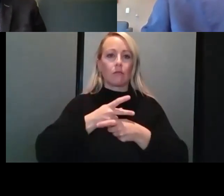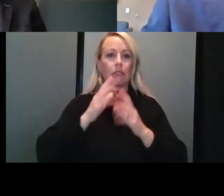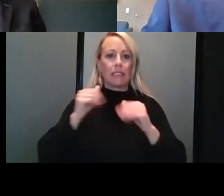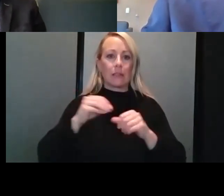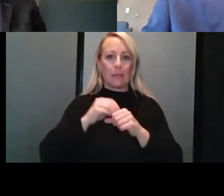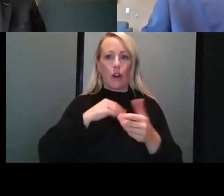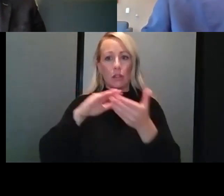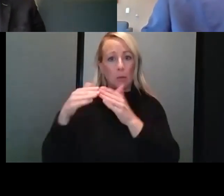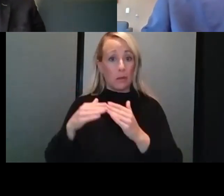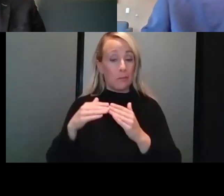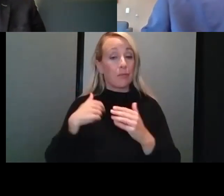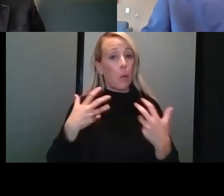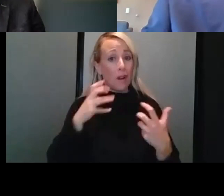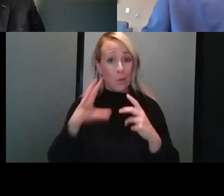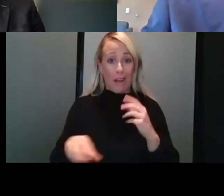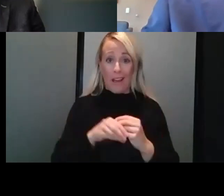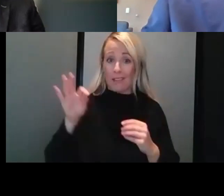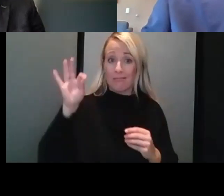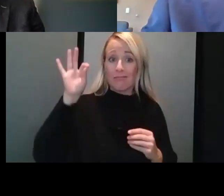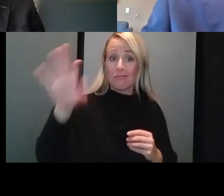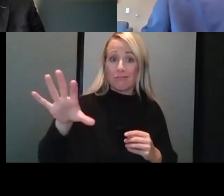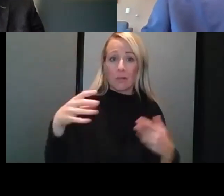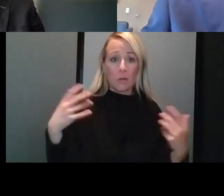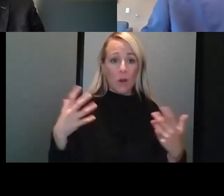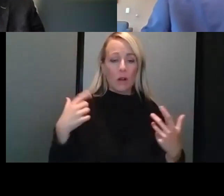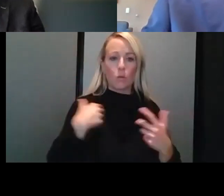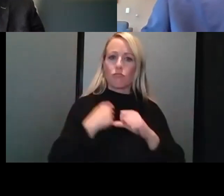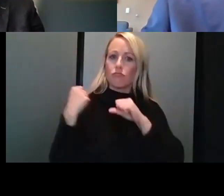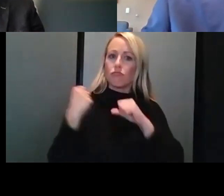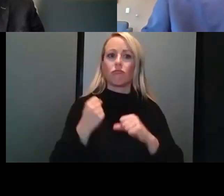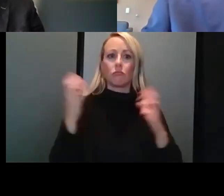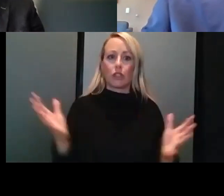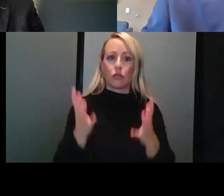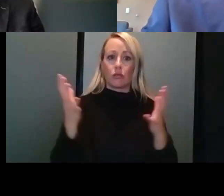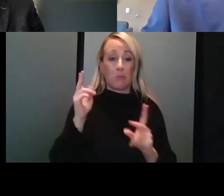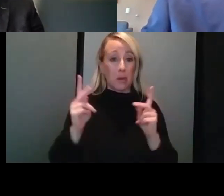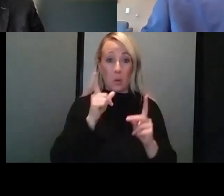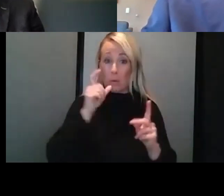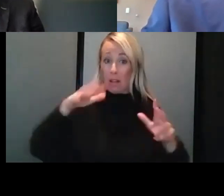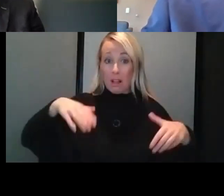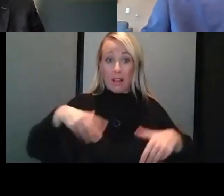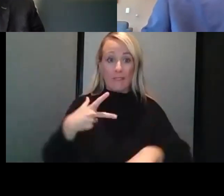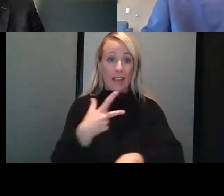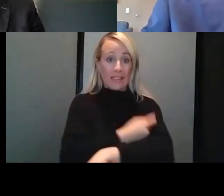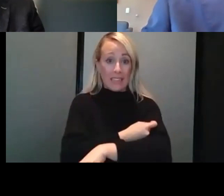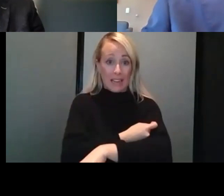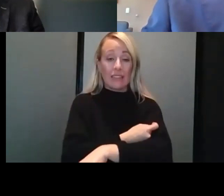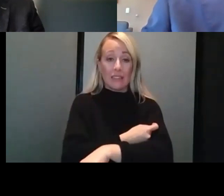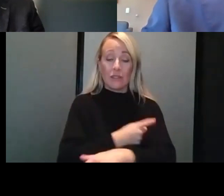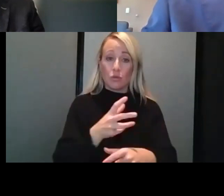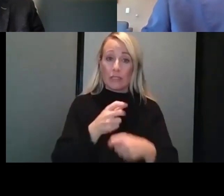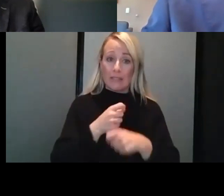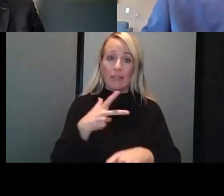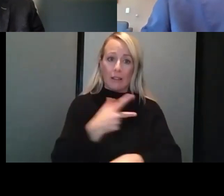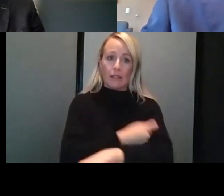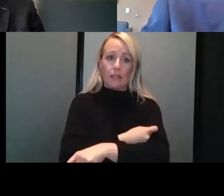I would just add the same message. We strongly encourage everyone who is not currently vaccinated to receive the